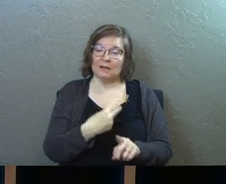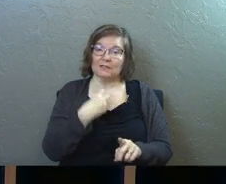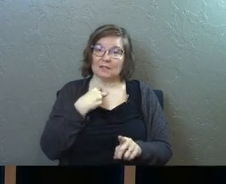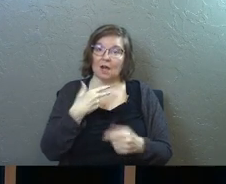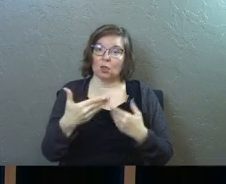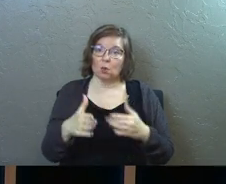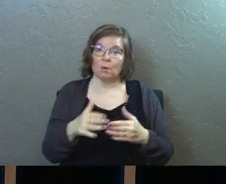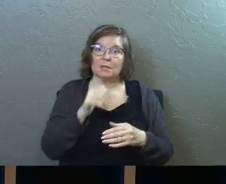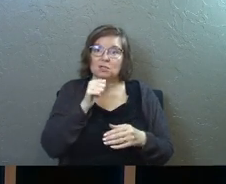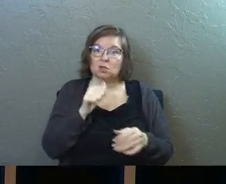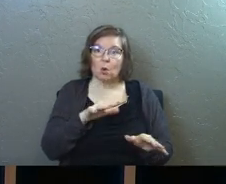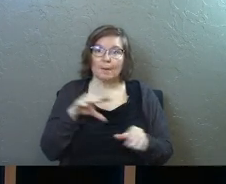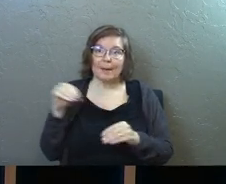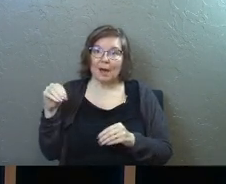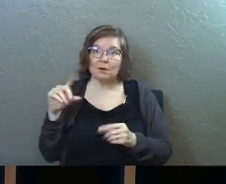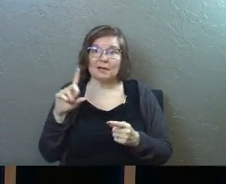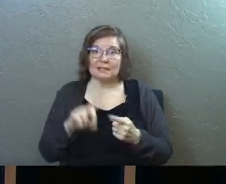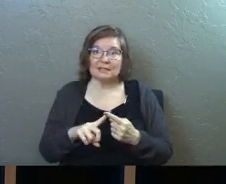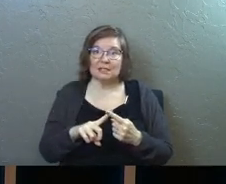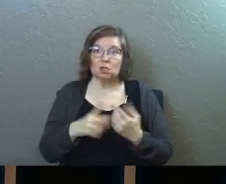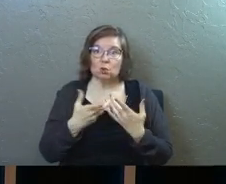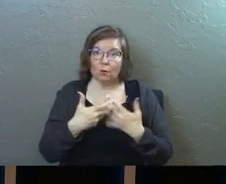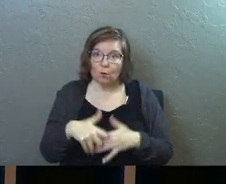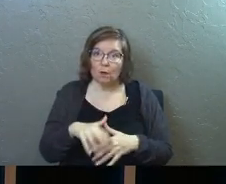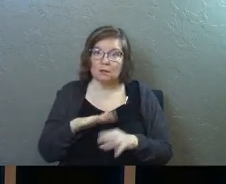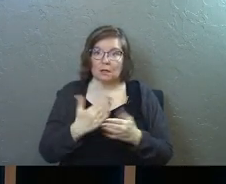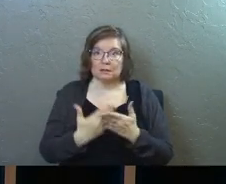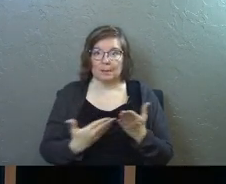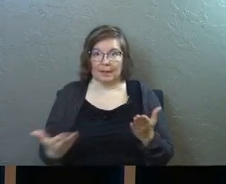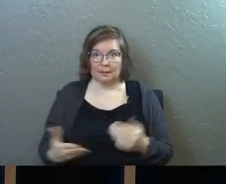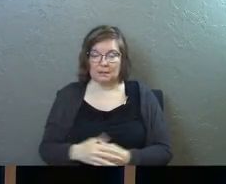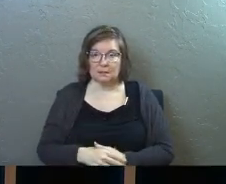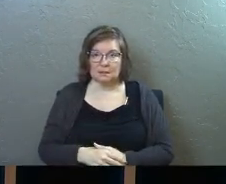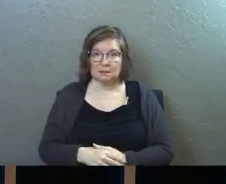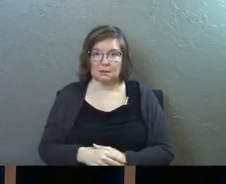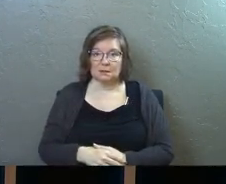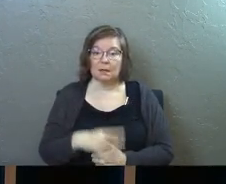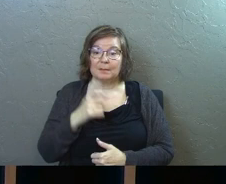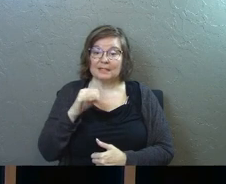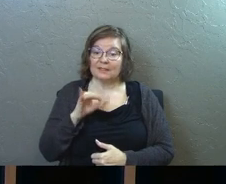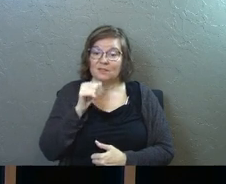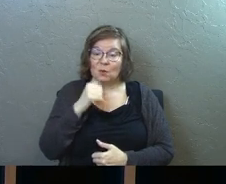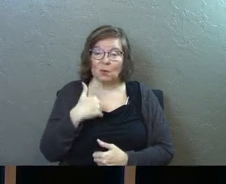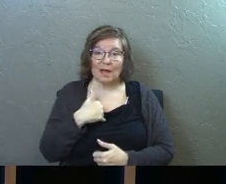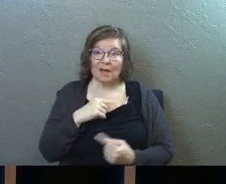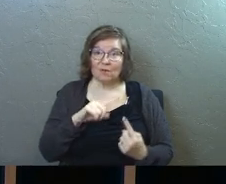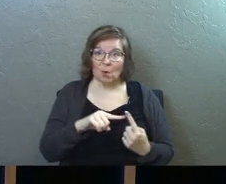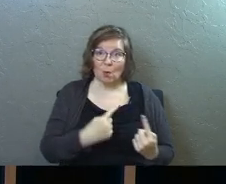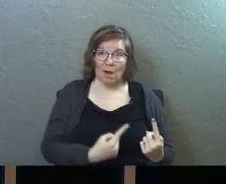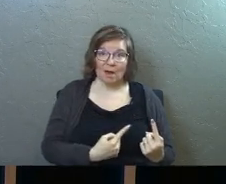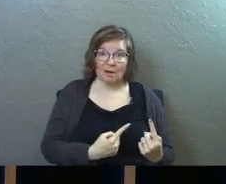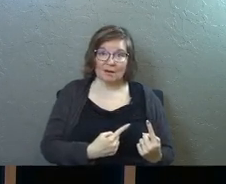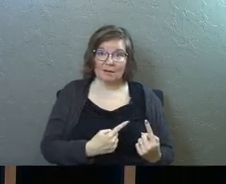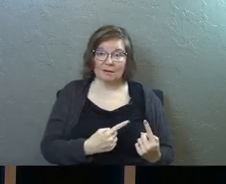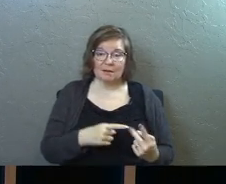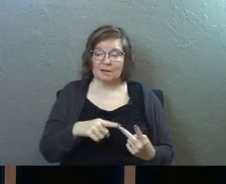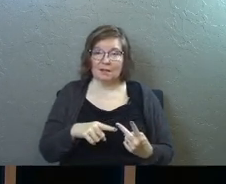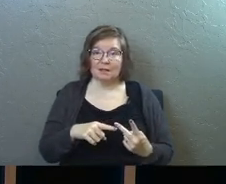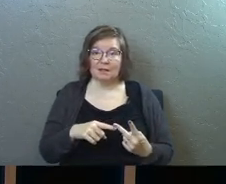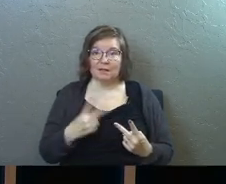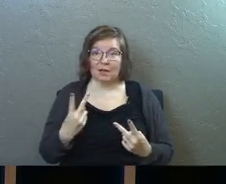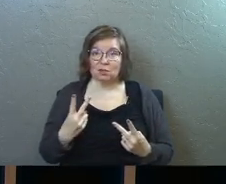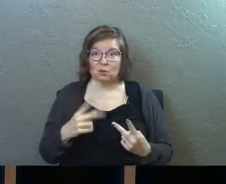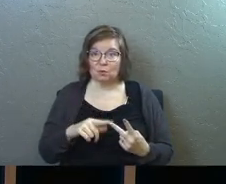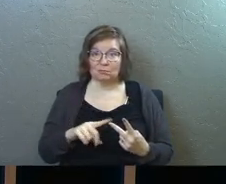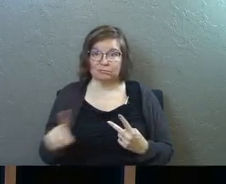stuck in the room and don't come back out until you've worked on some things because if you don't have number one you'll run